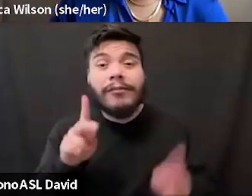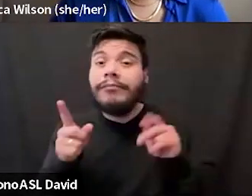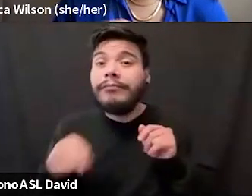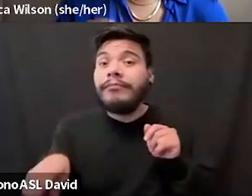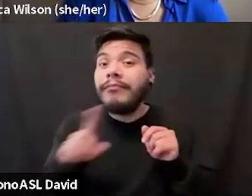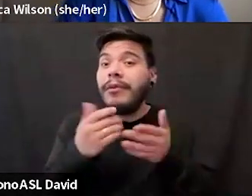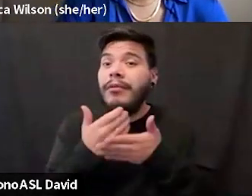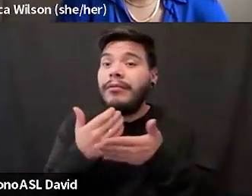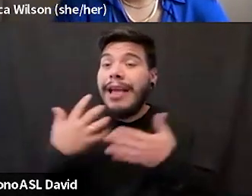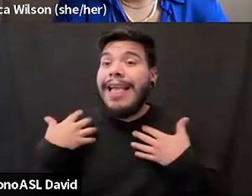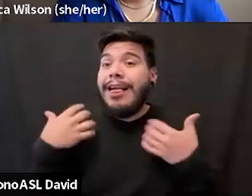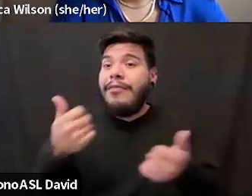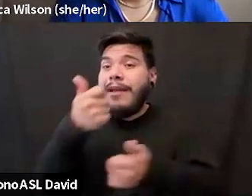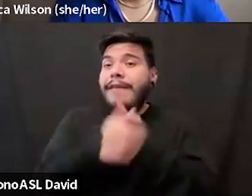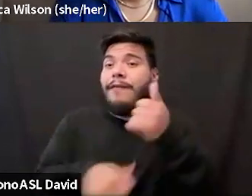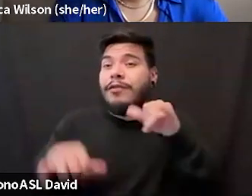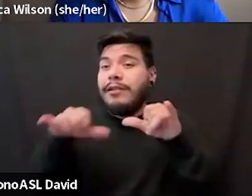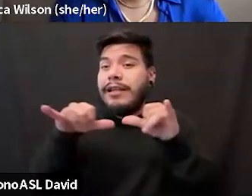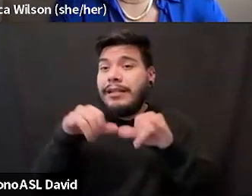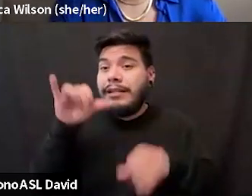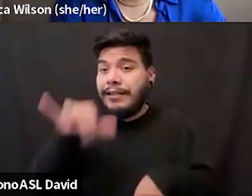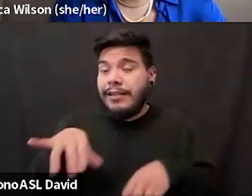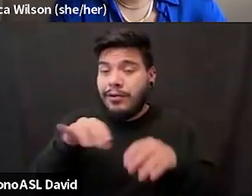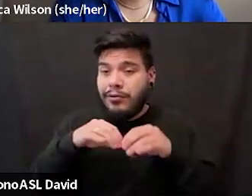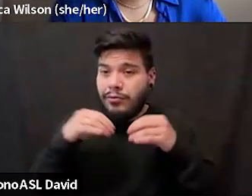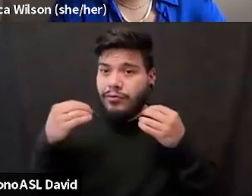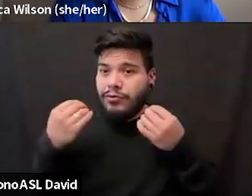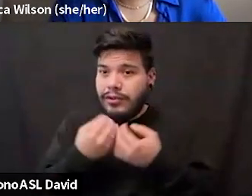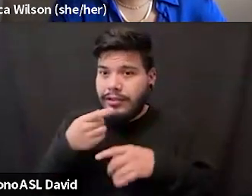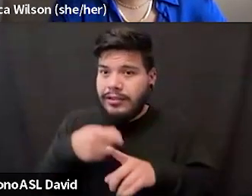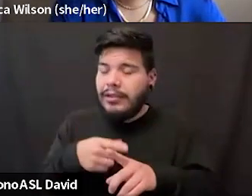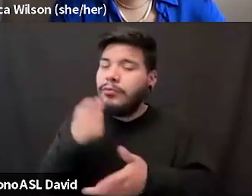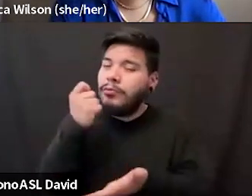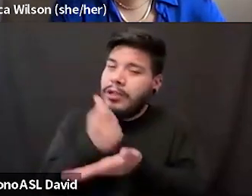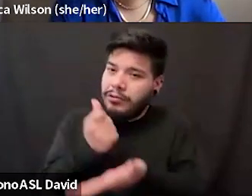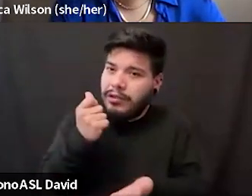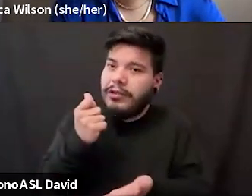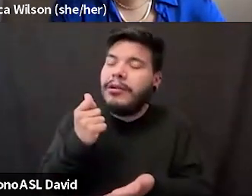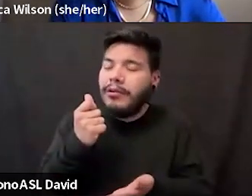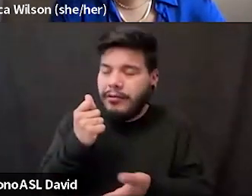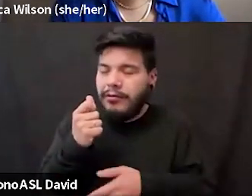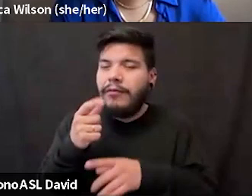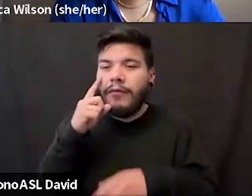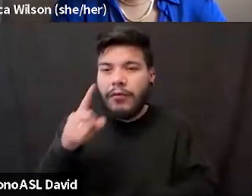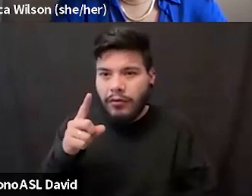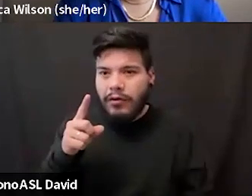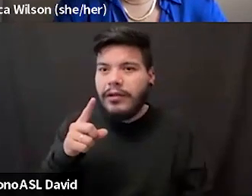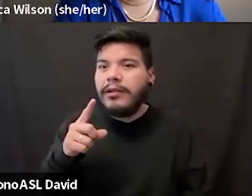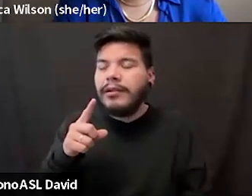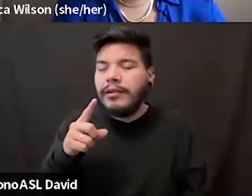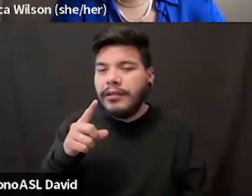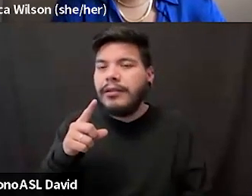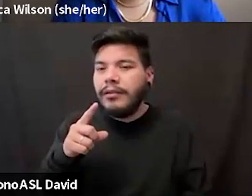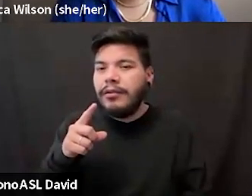this health at every size is, um, uh, is a registered trademark of ASDA, which is the association for size, diversity and health.